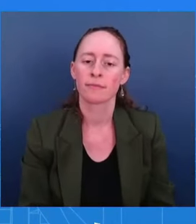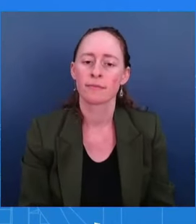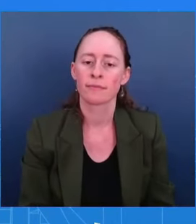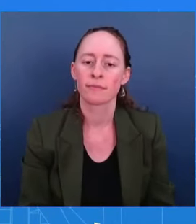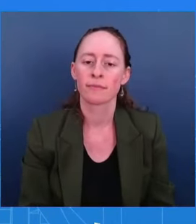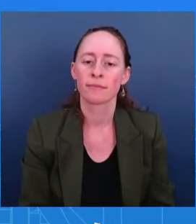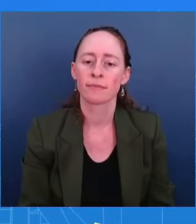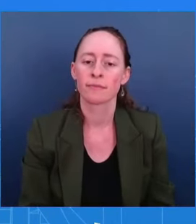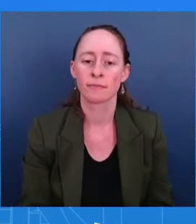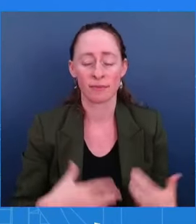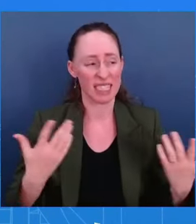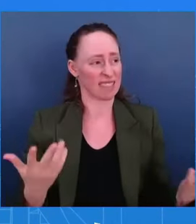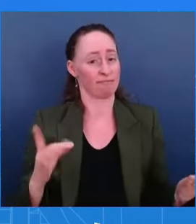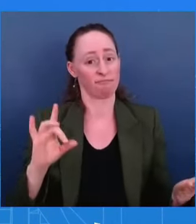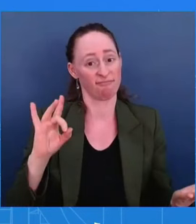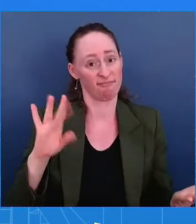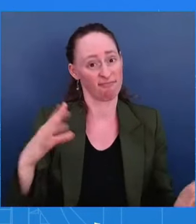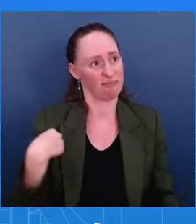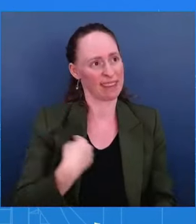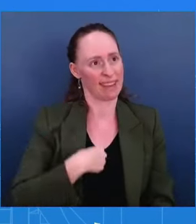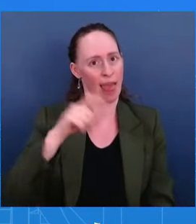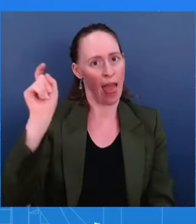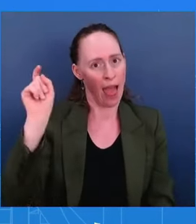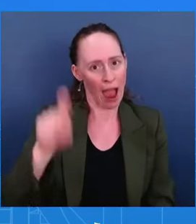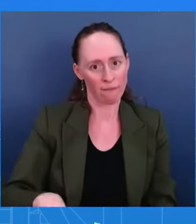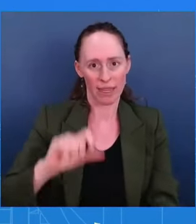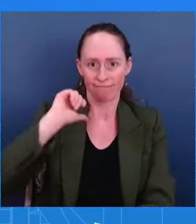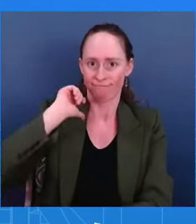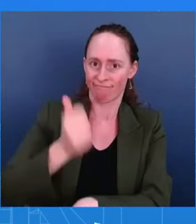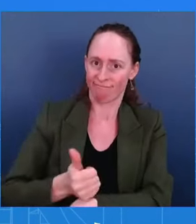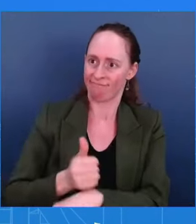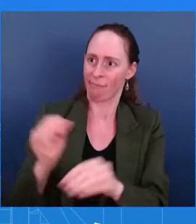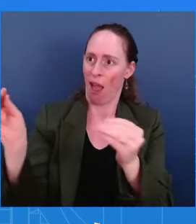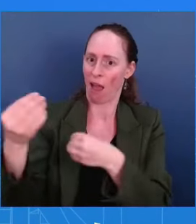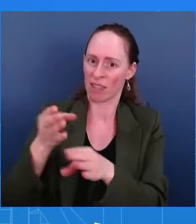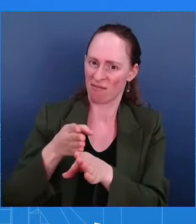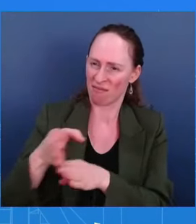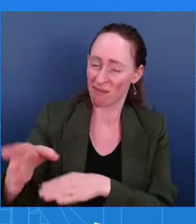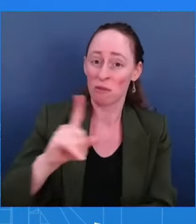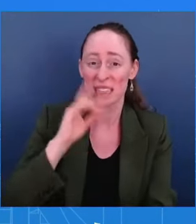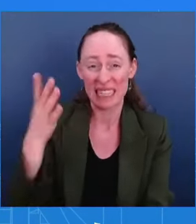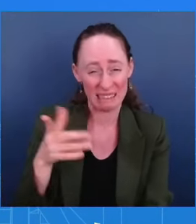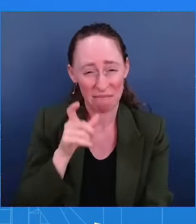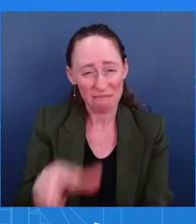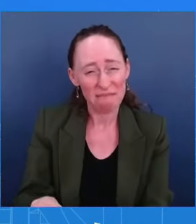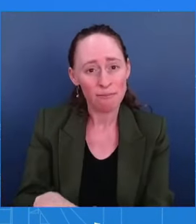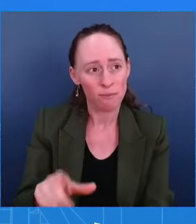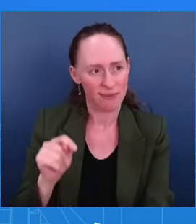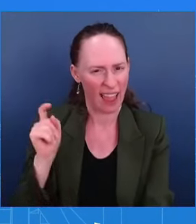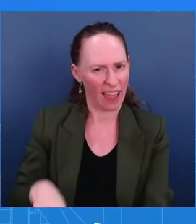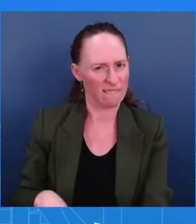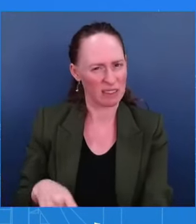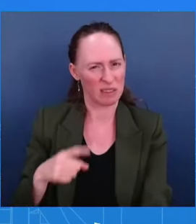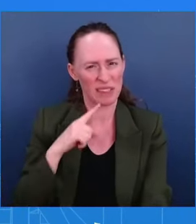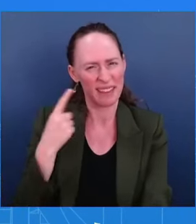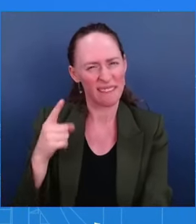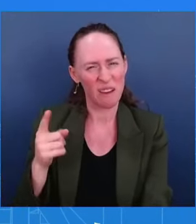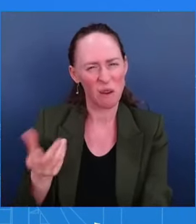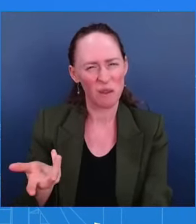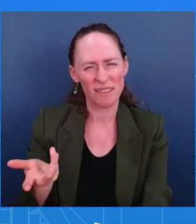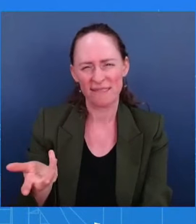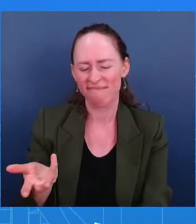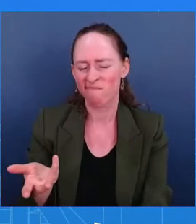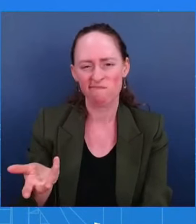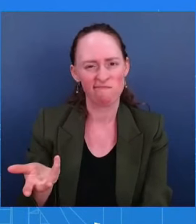that is just devastating to think about. But we had to and the President wanted to continue to show to Americans how